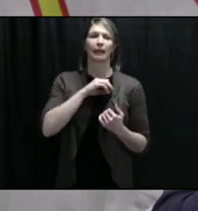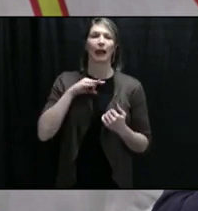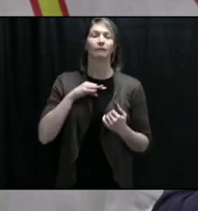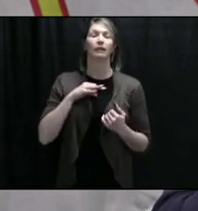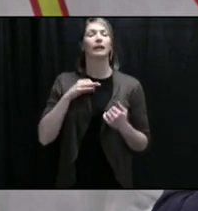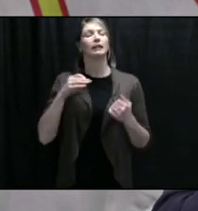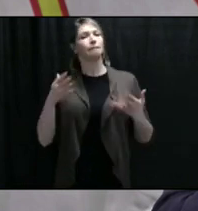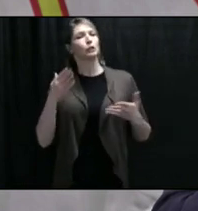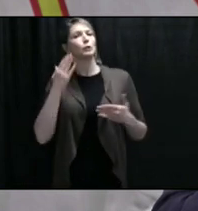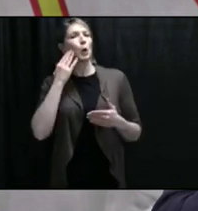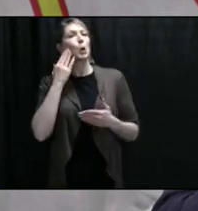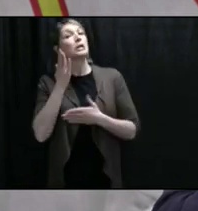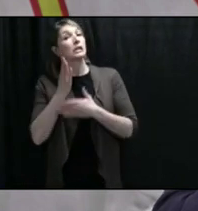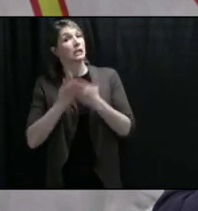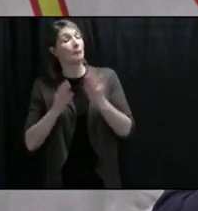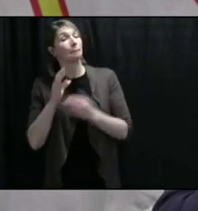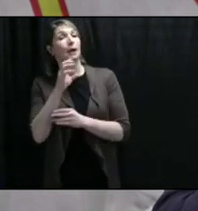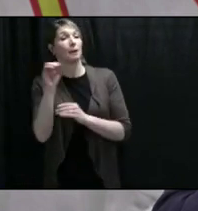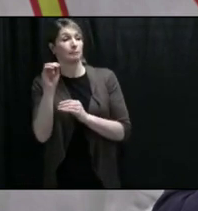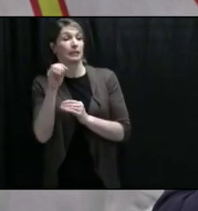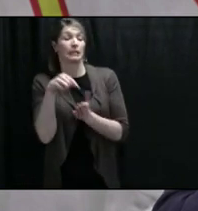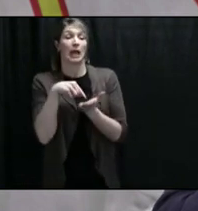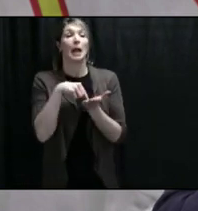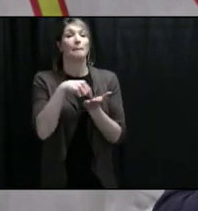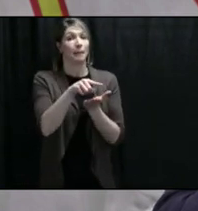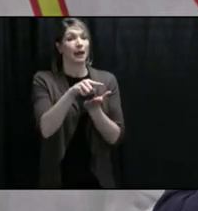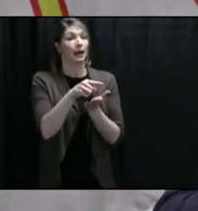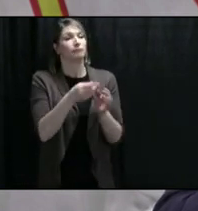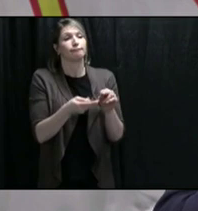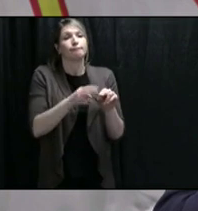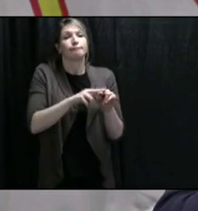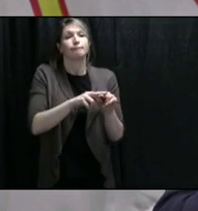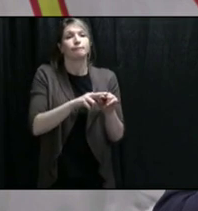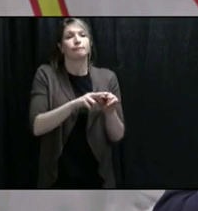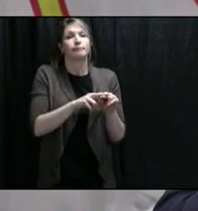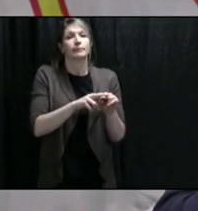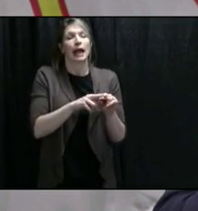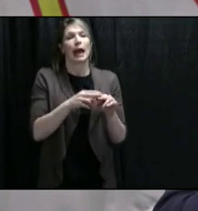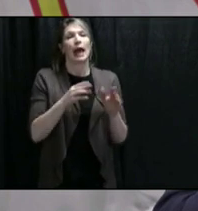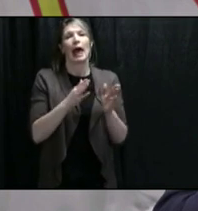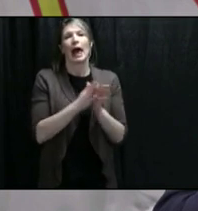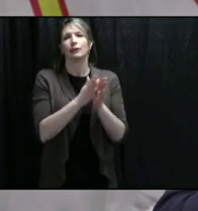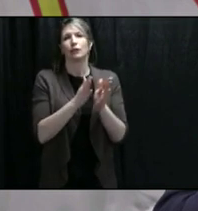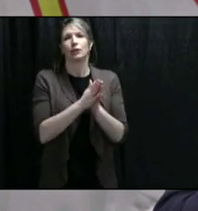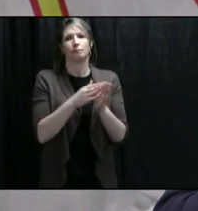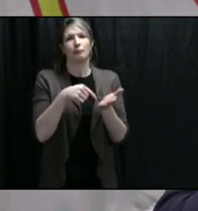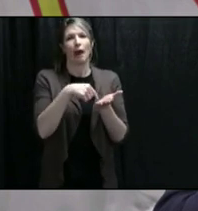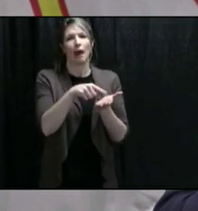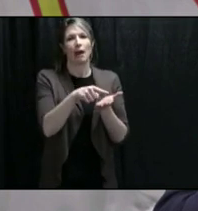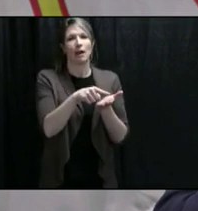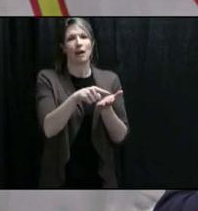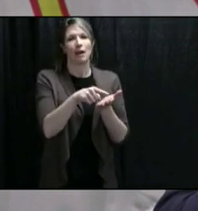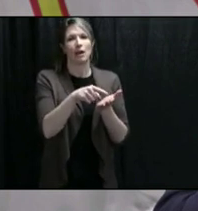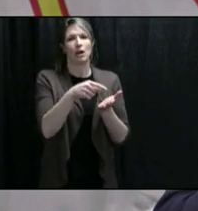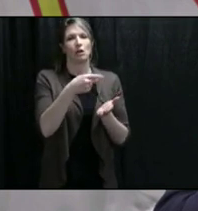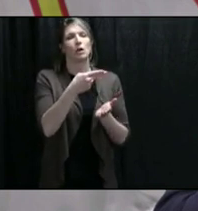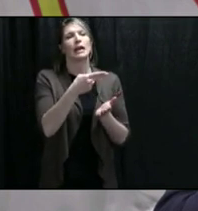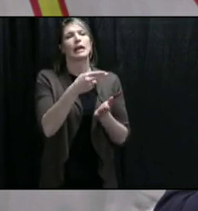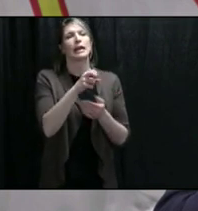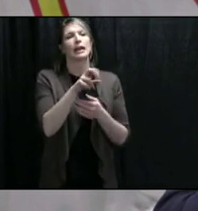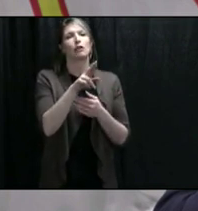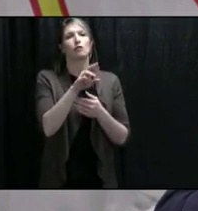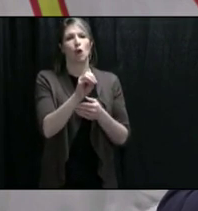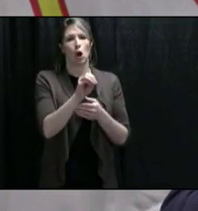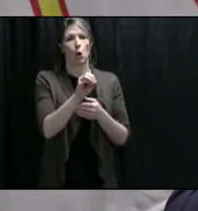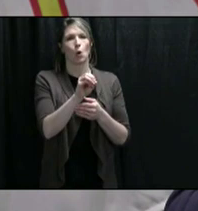they have stepped up and paid, as mentioned, as you just said, hero pay. What we've been able to do as a province is to recognize that many of